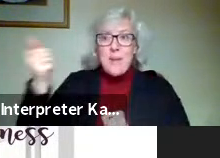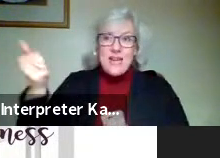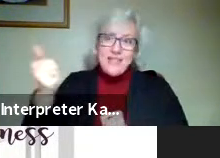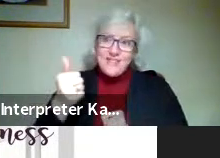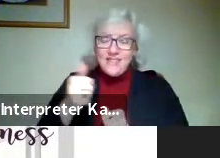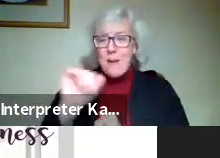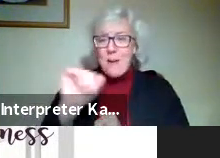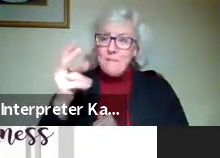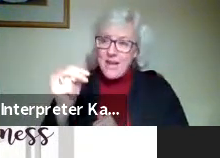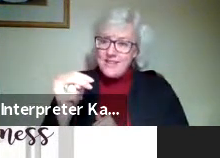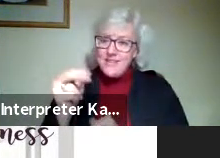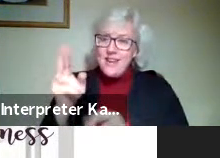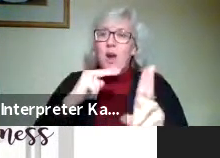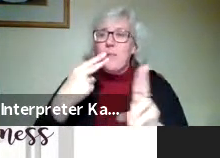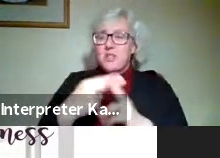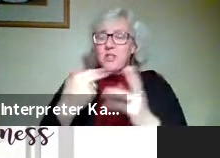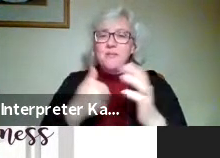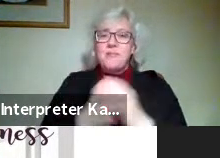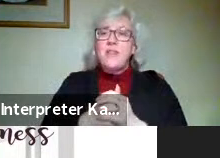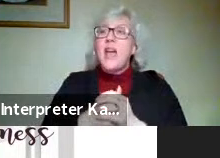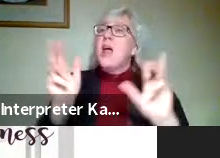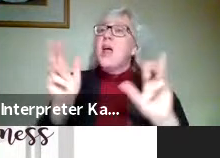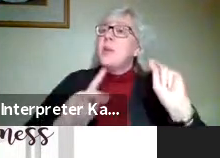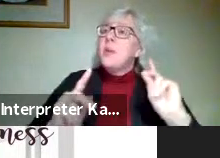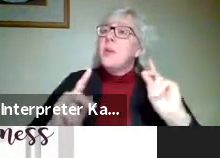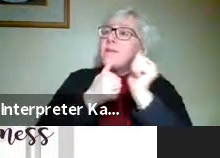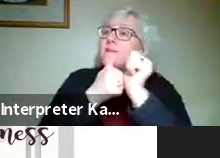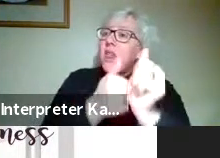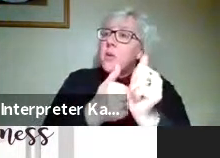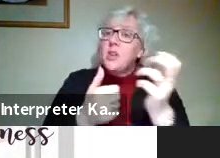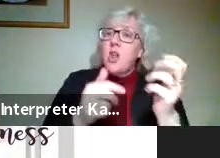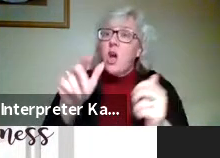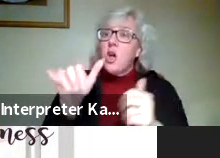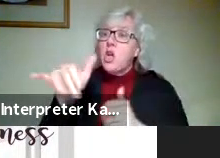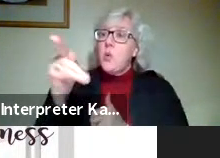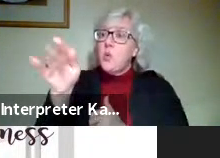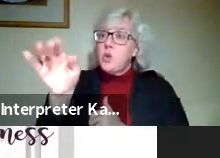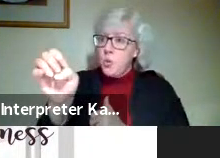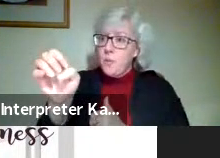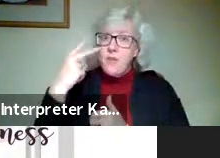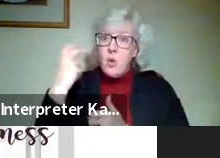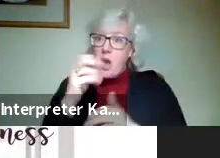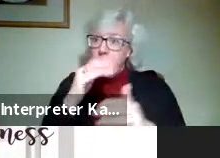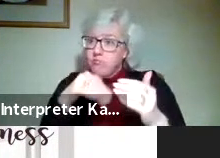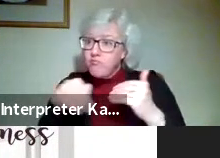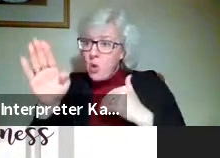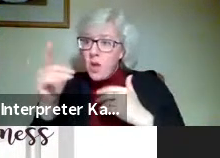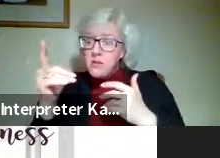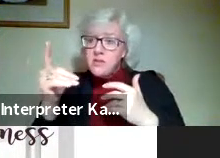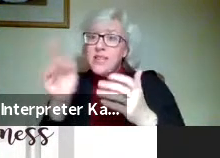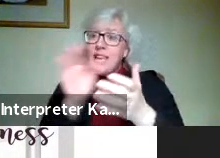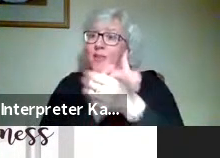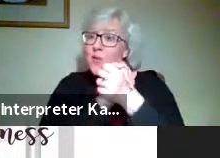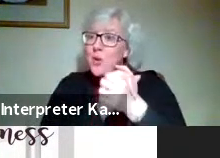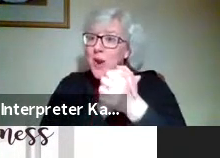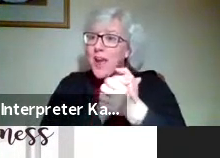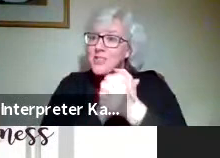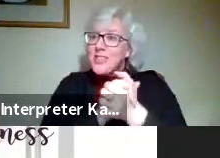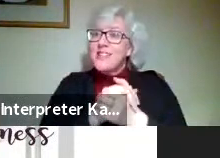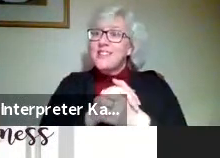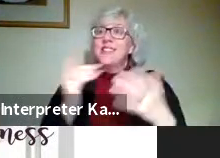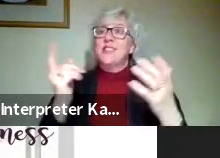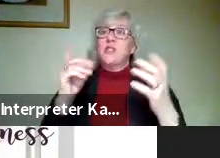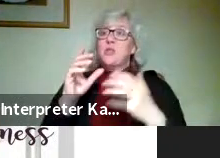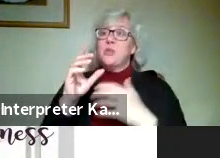Megan, honorable mention. And folks, those of you following along on YouTube, if you want to go ahead and give congratulations to your classmates